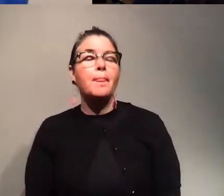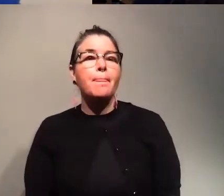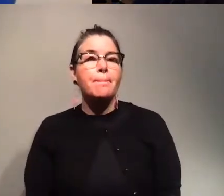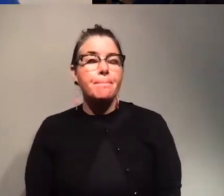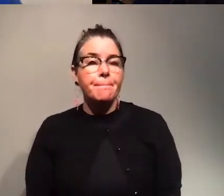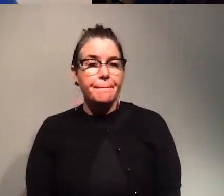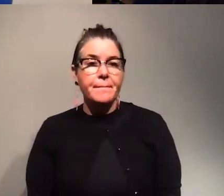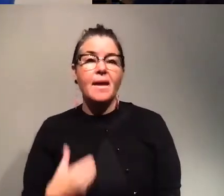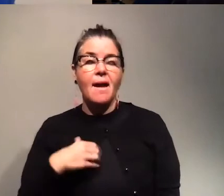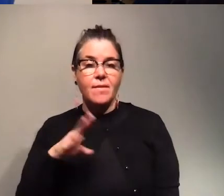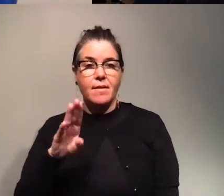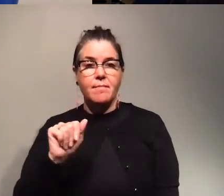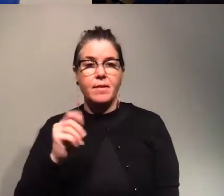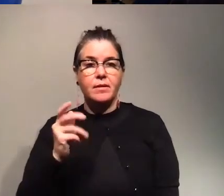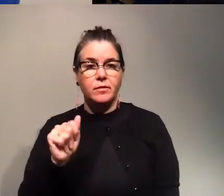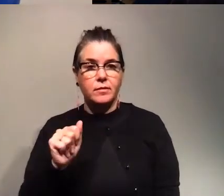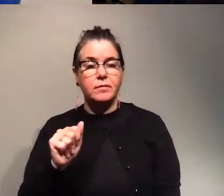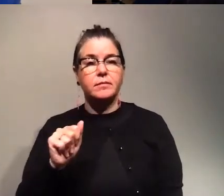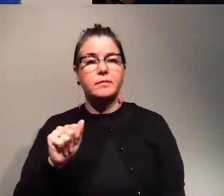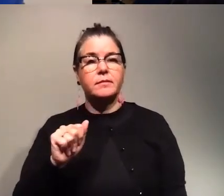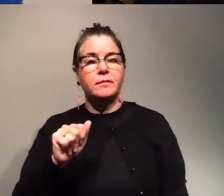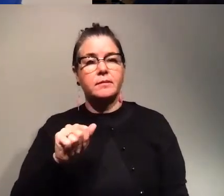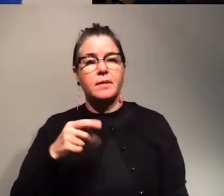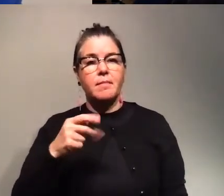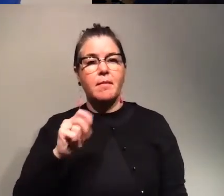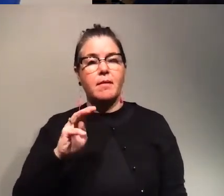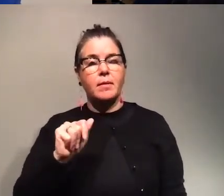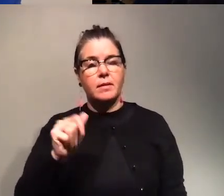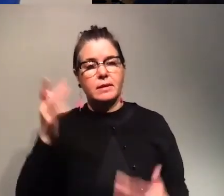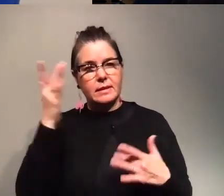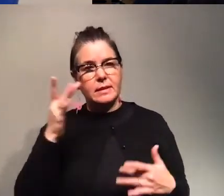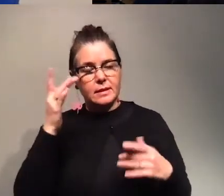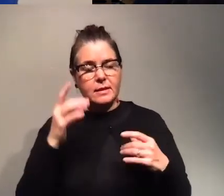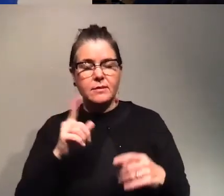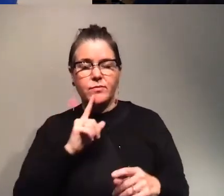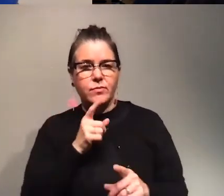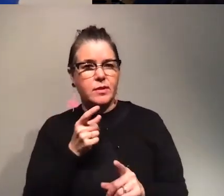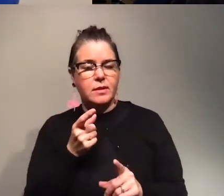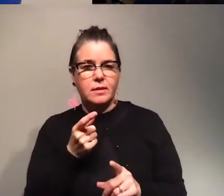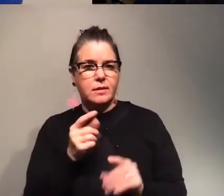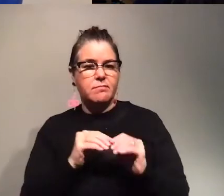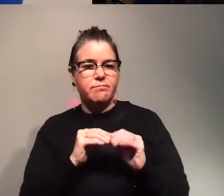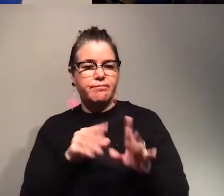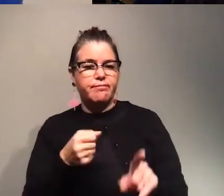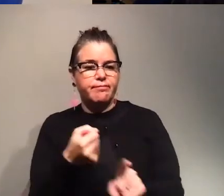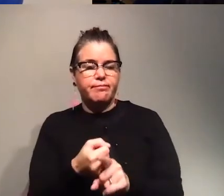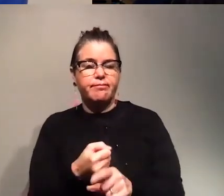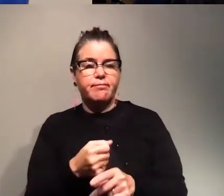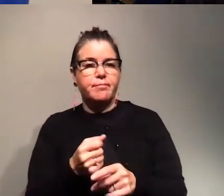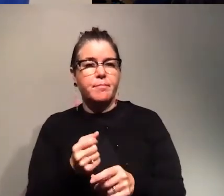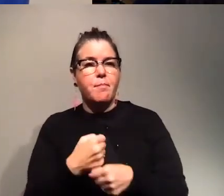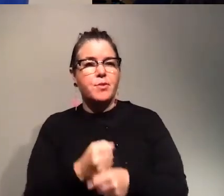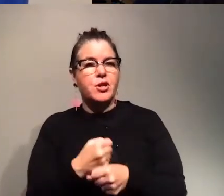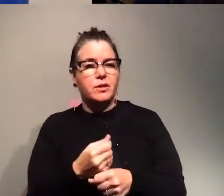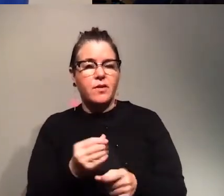is a bacteria which is named banana disease which is really affecting the banana production so